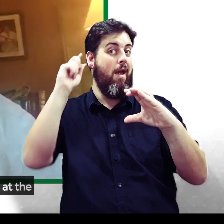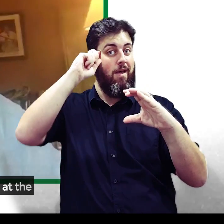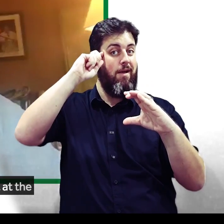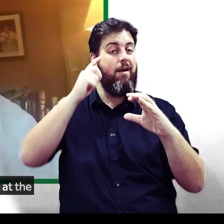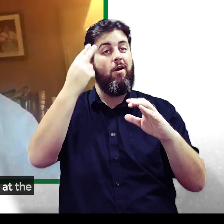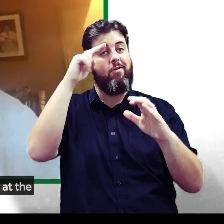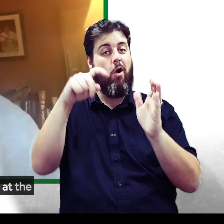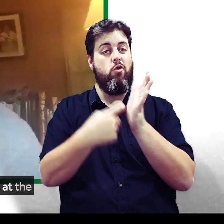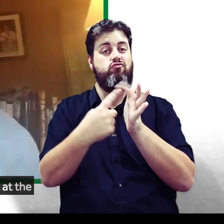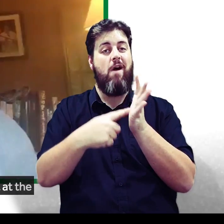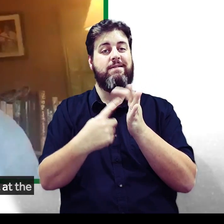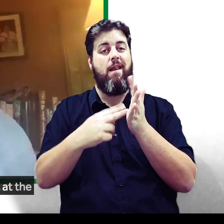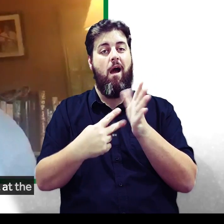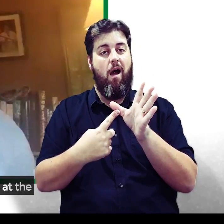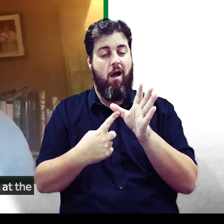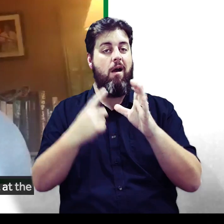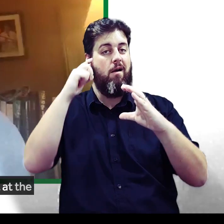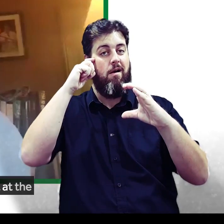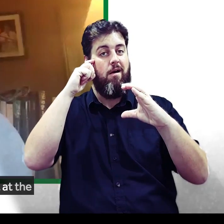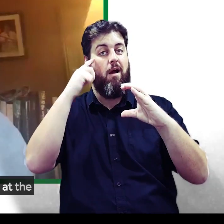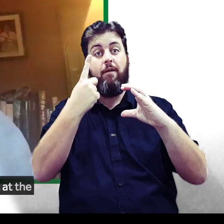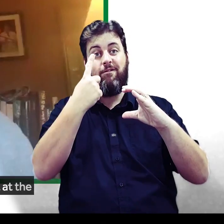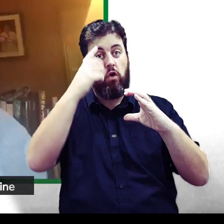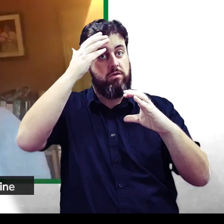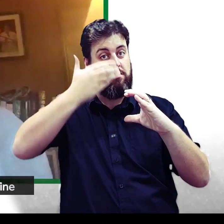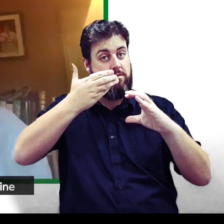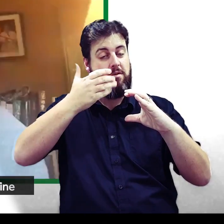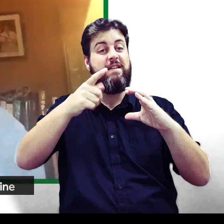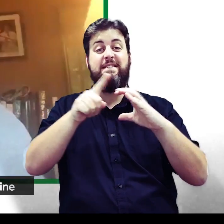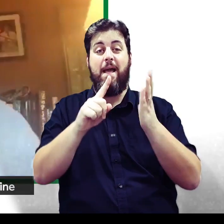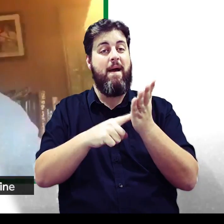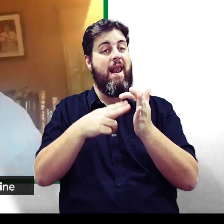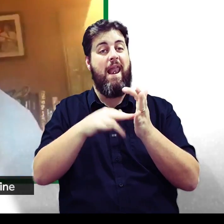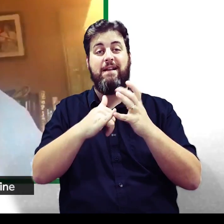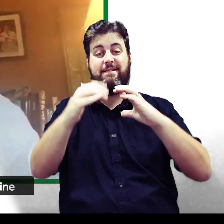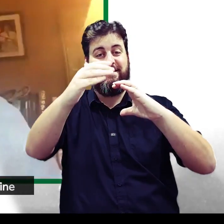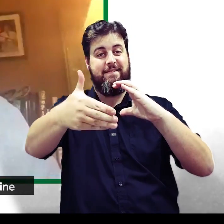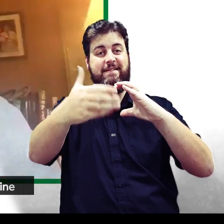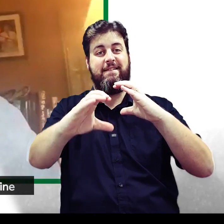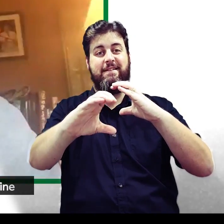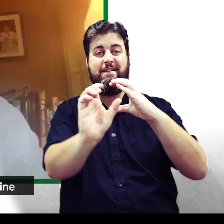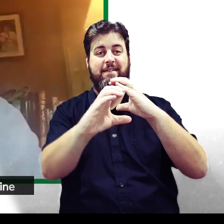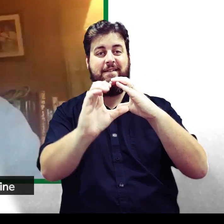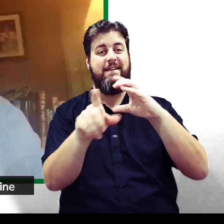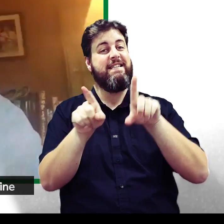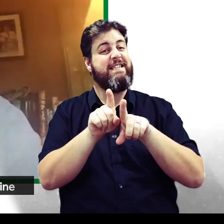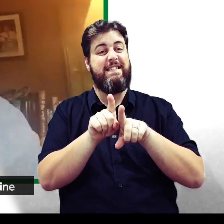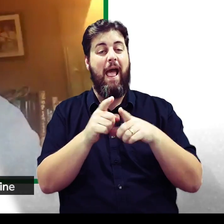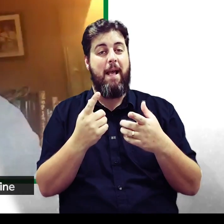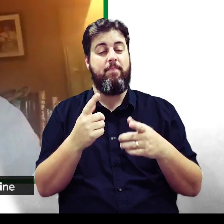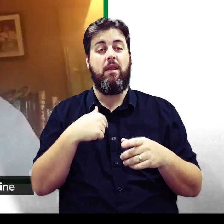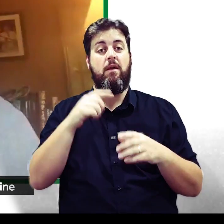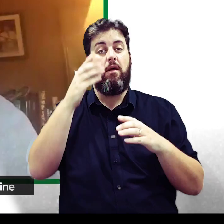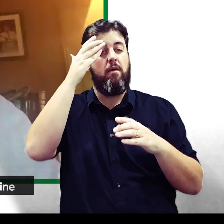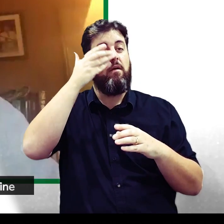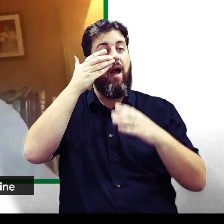at the back a retina. And Jason at the front, it has this lens. It's